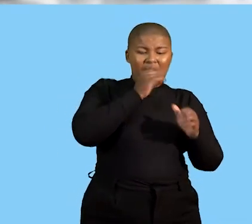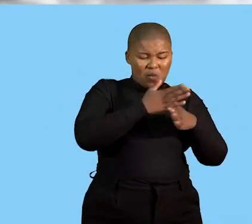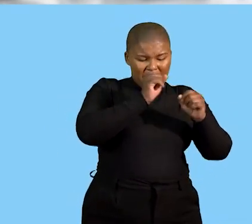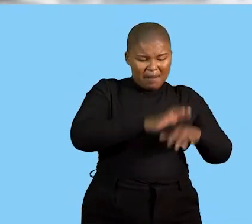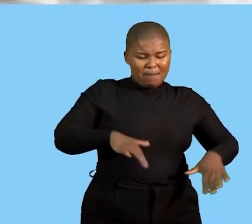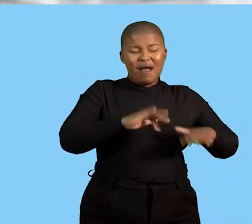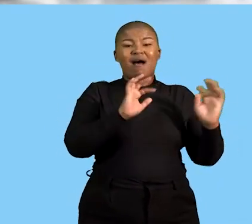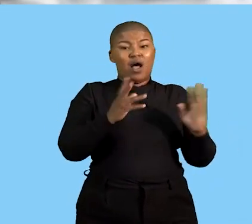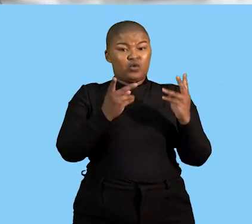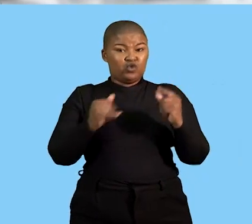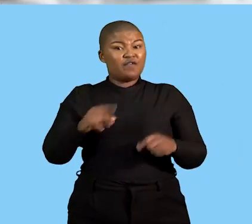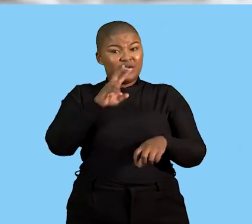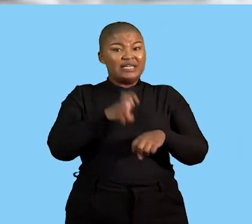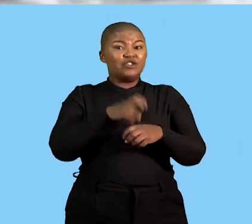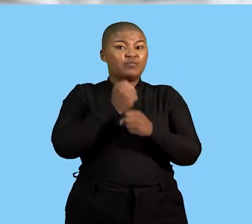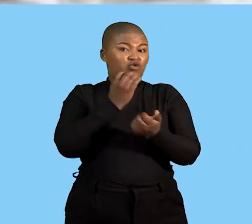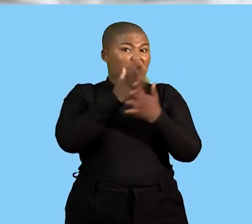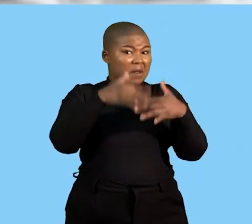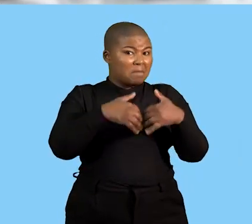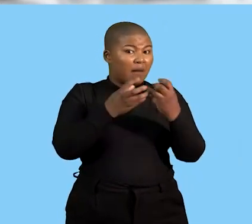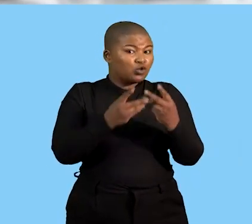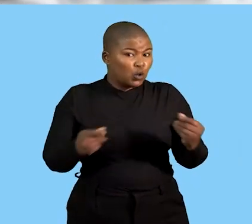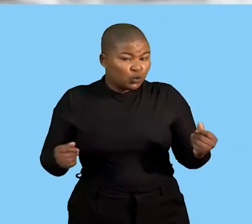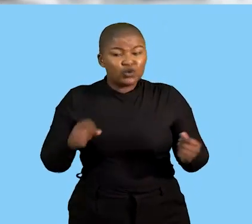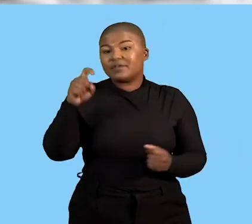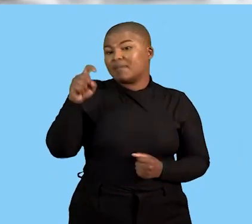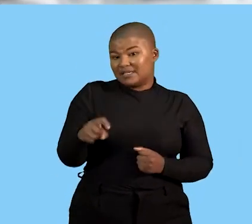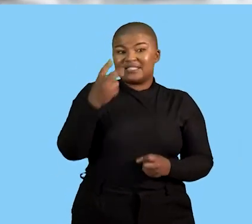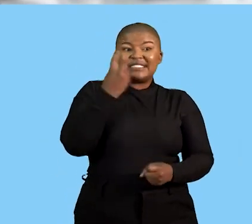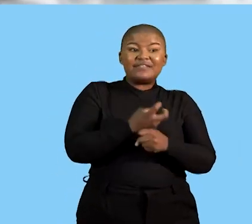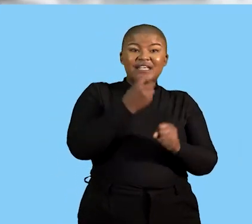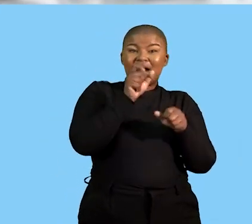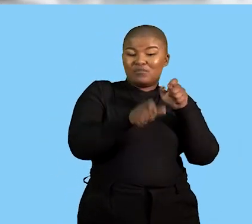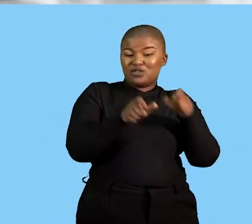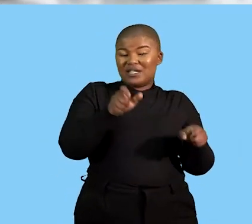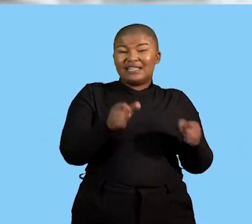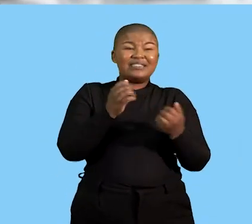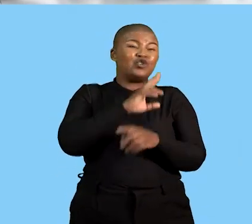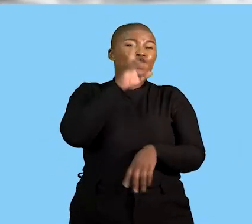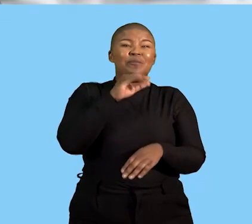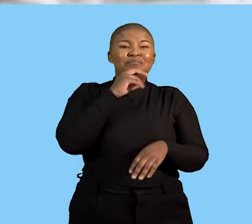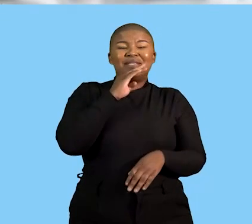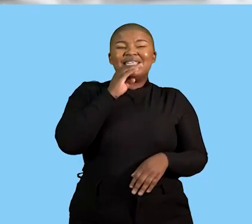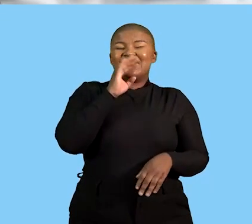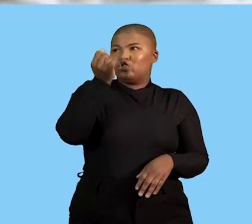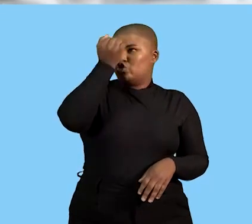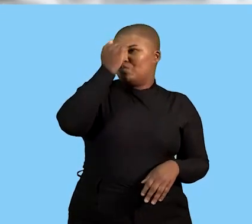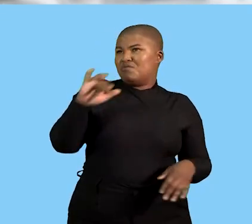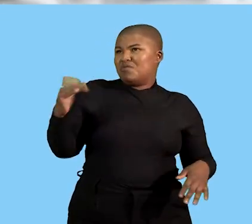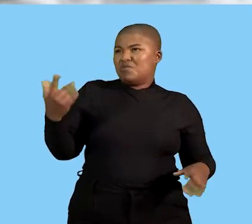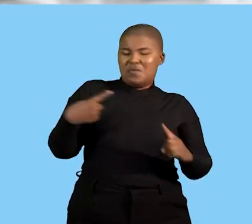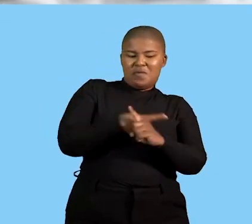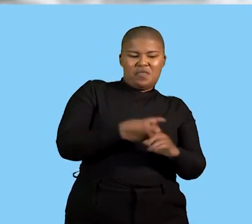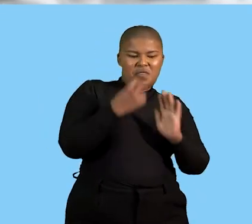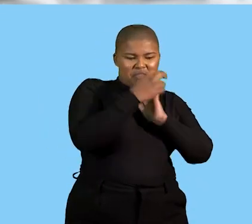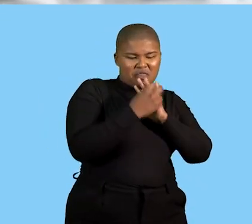quiet in the workplace so you need to come up with a solution because as i said with difficult personalities it doesn't mean these people are